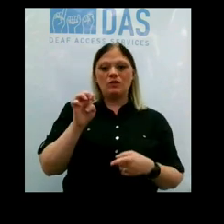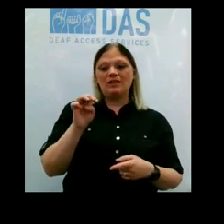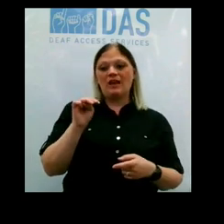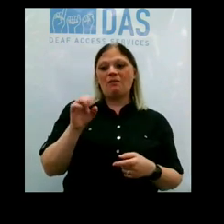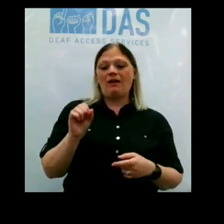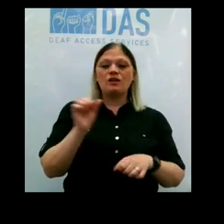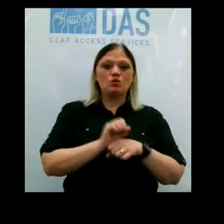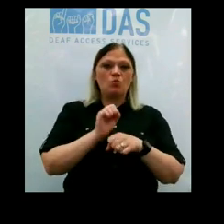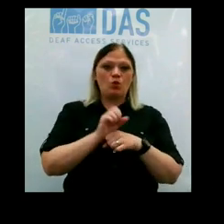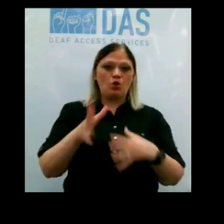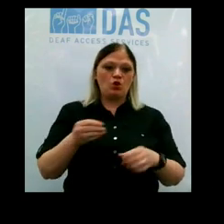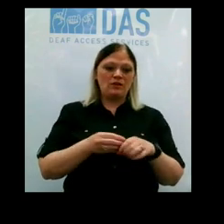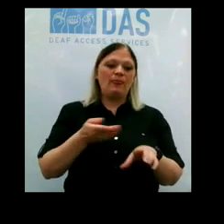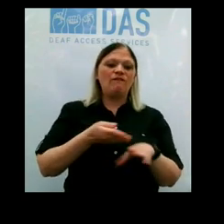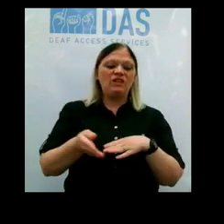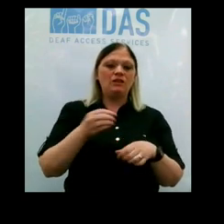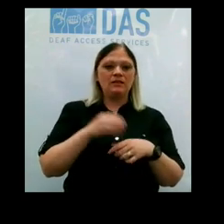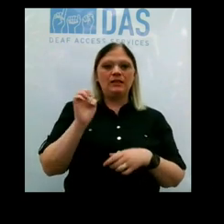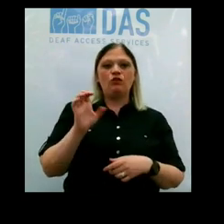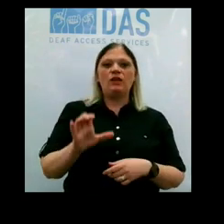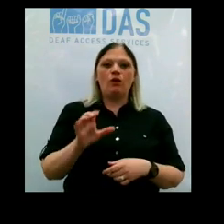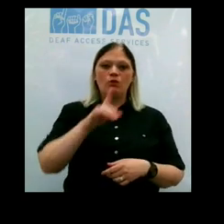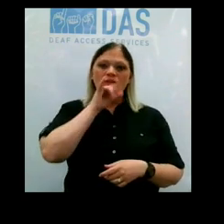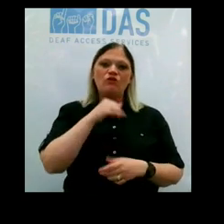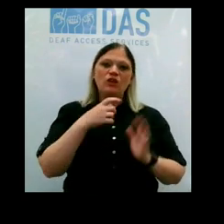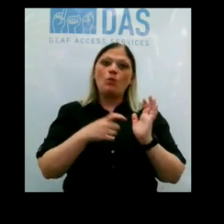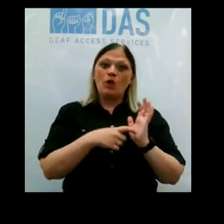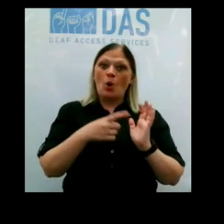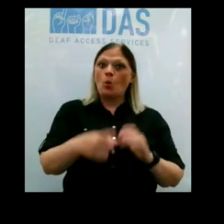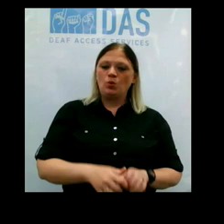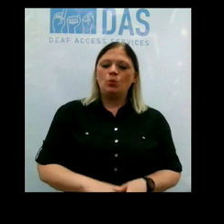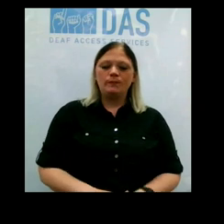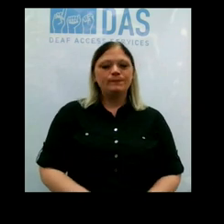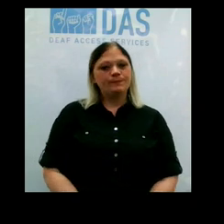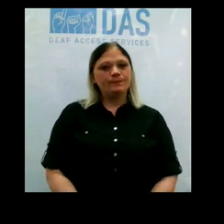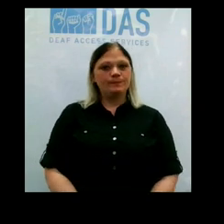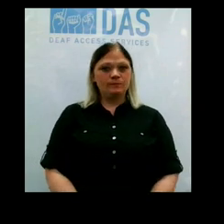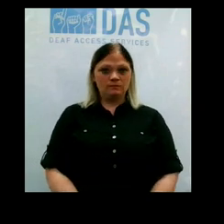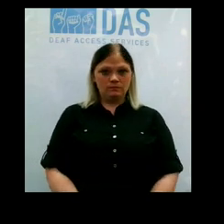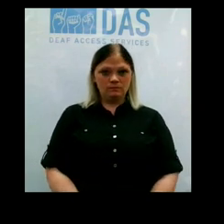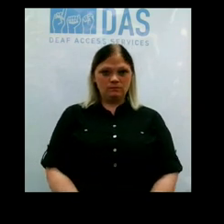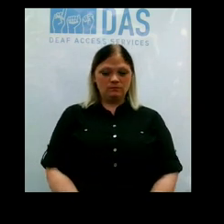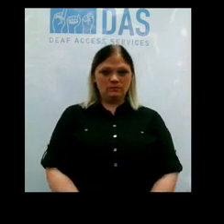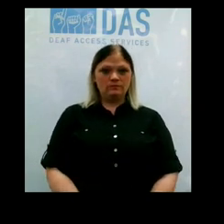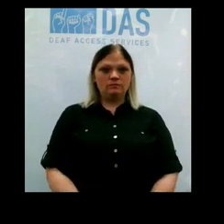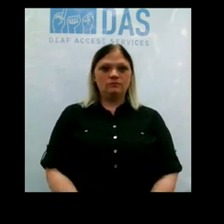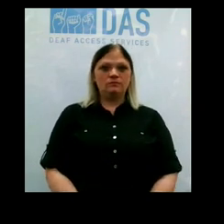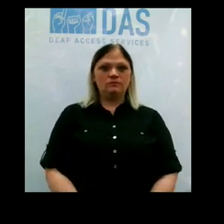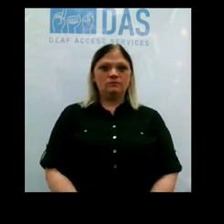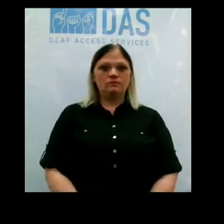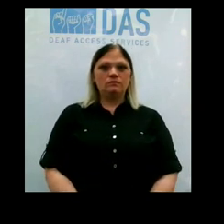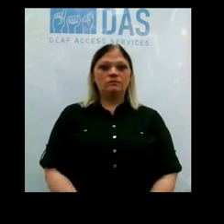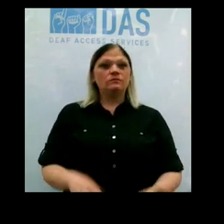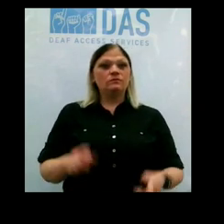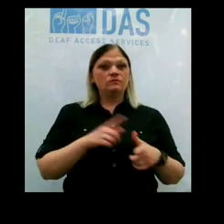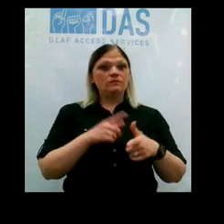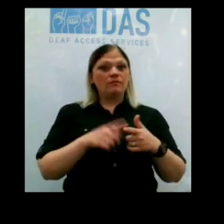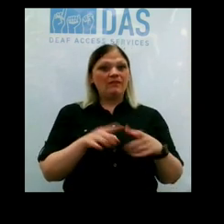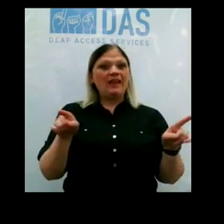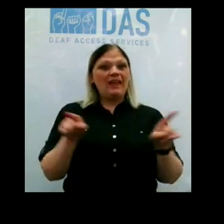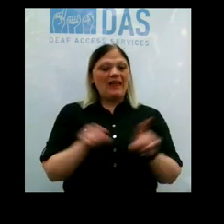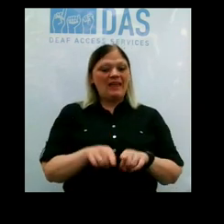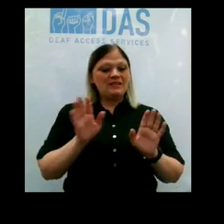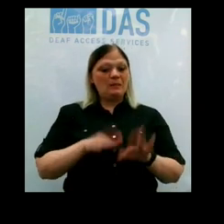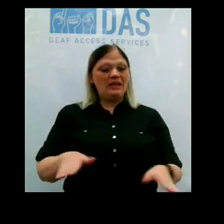workers in the field in Erie County. We really owe you. And then, as a pediatrician, I just want to remind